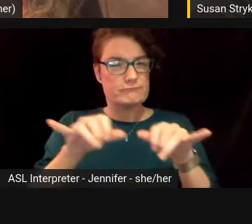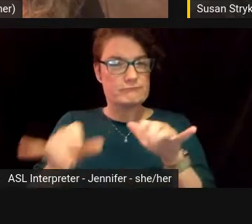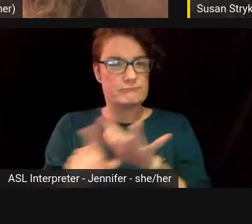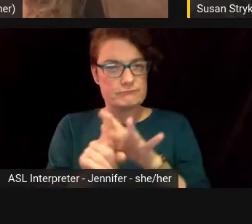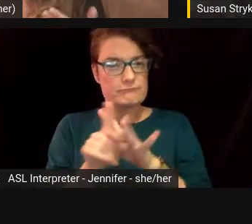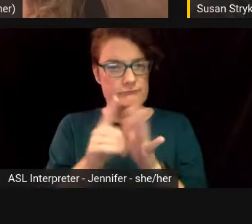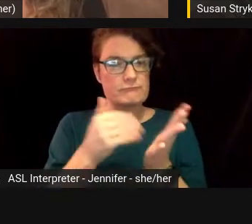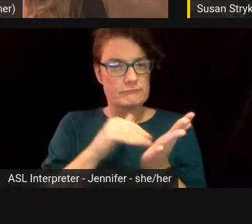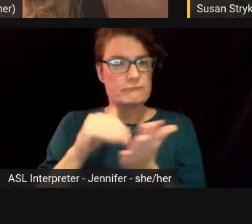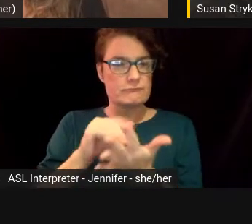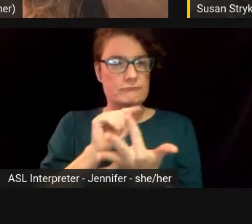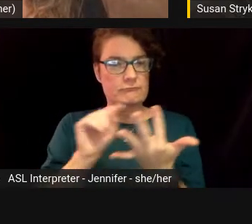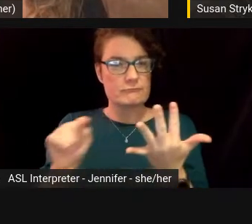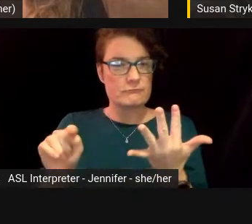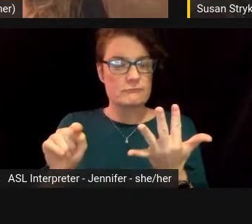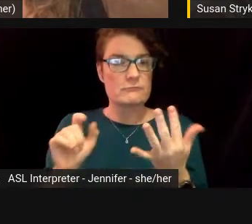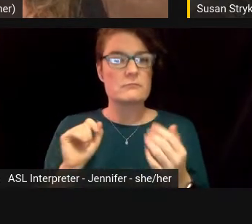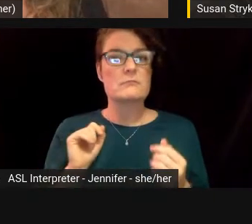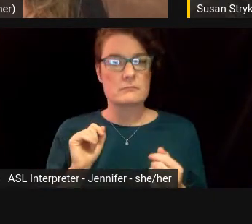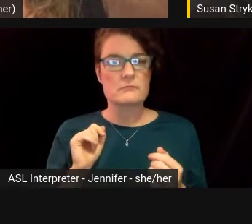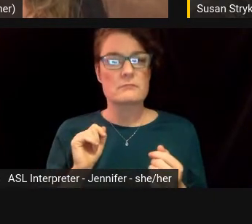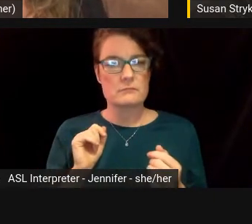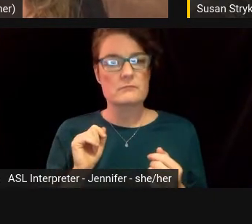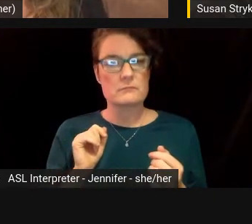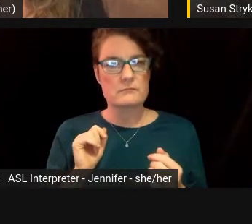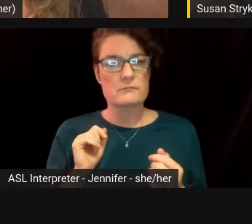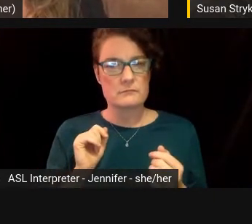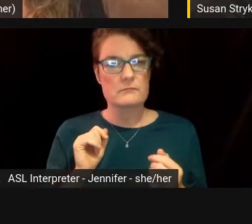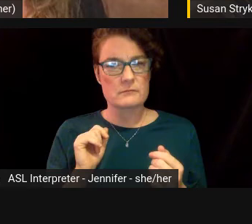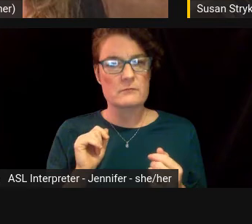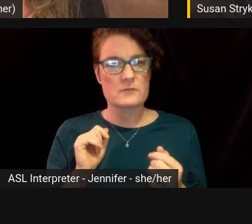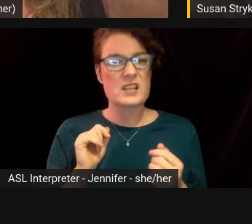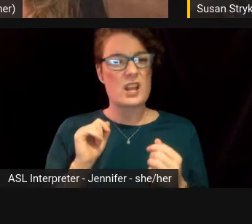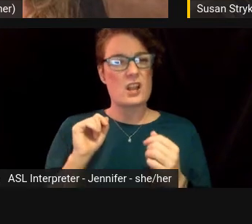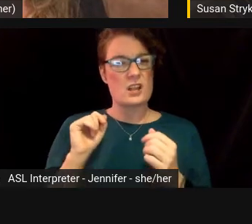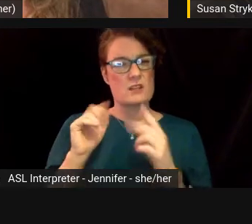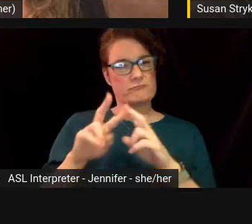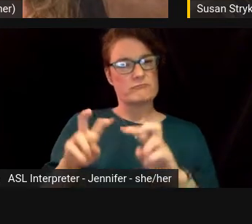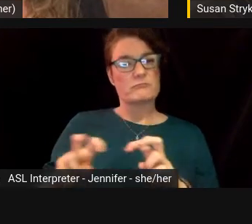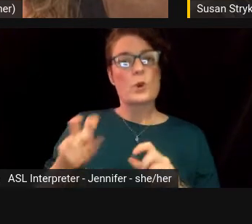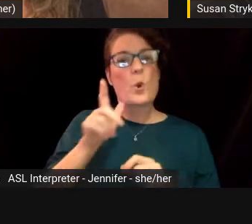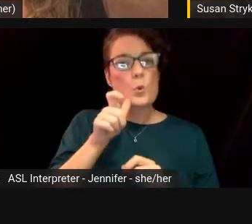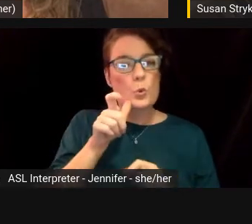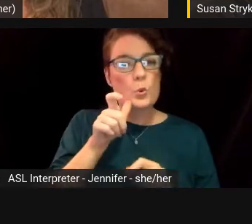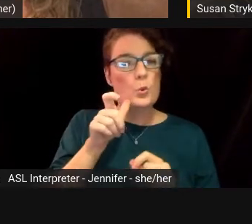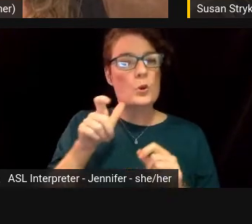looking at what difference it makes who is telling a trans story.